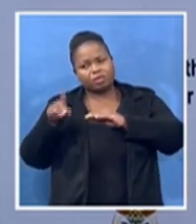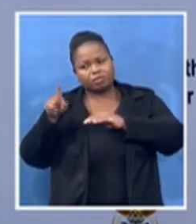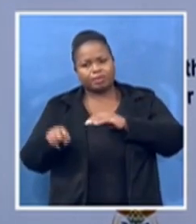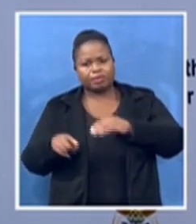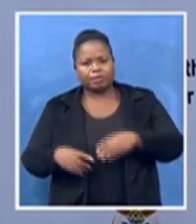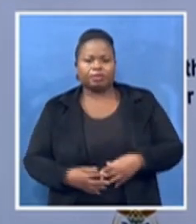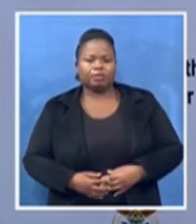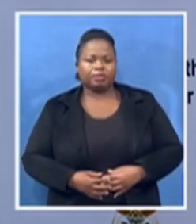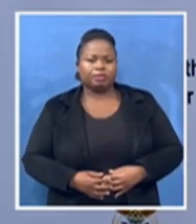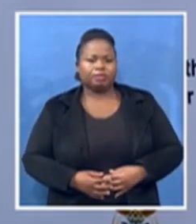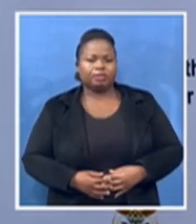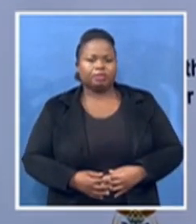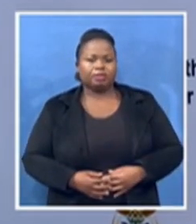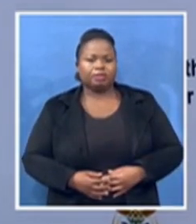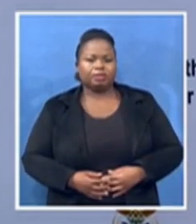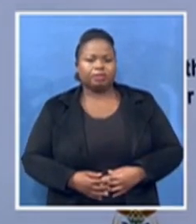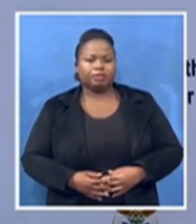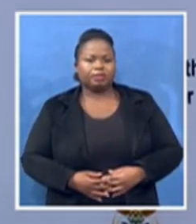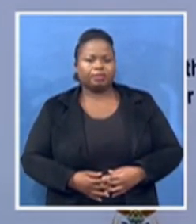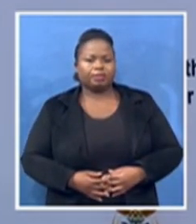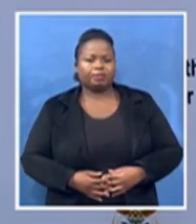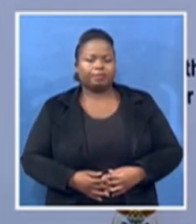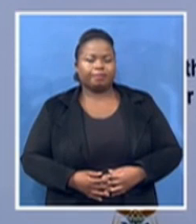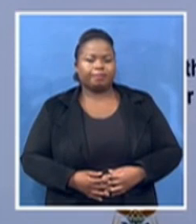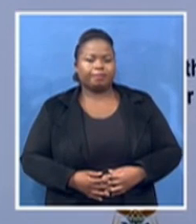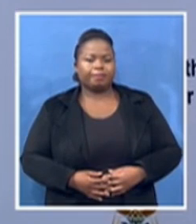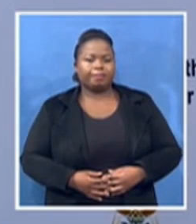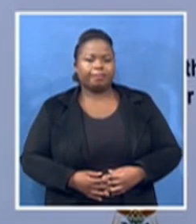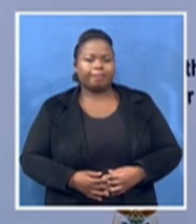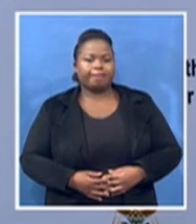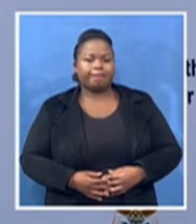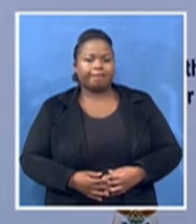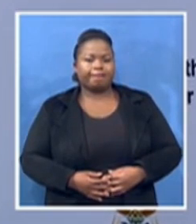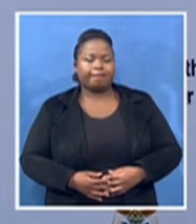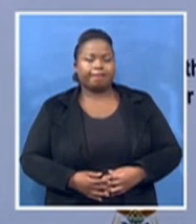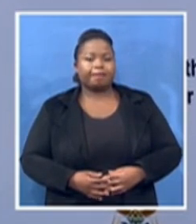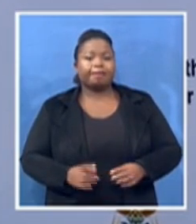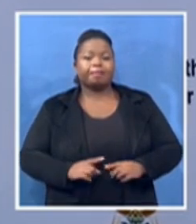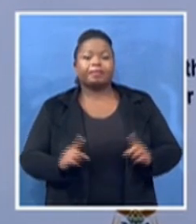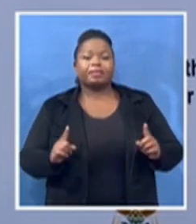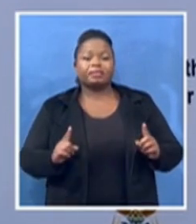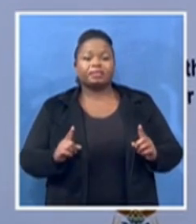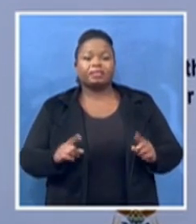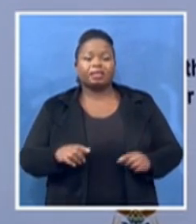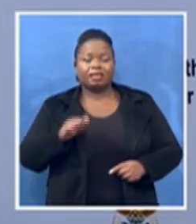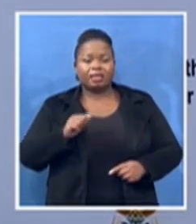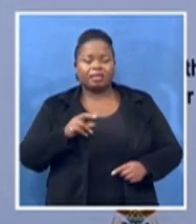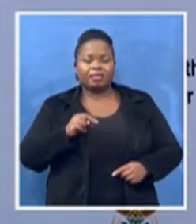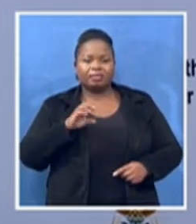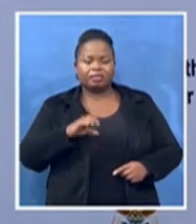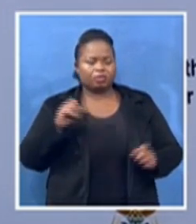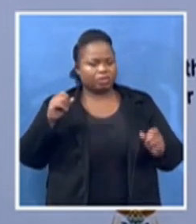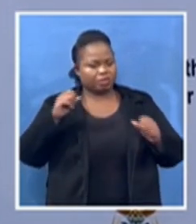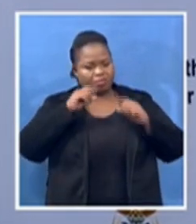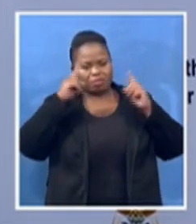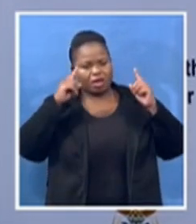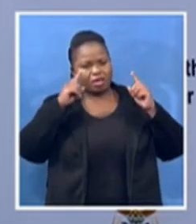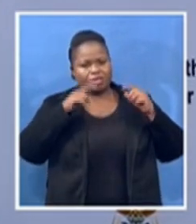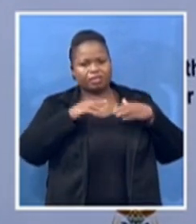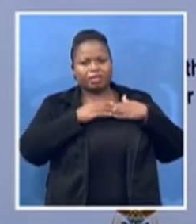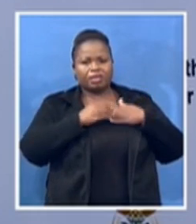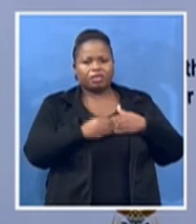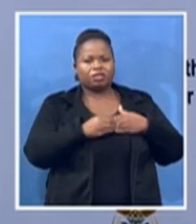and what surprised the African national congress leadership and particularly the secretary general who was there to